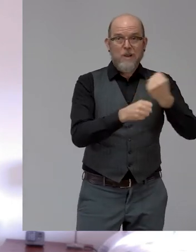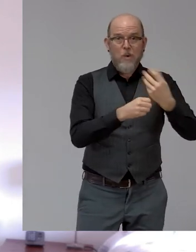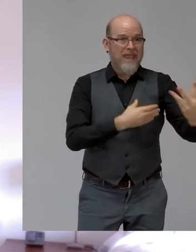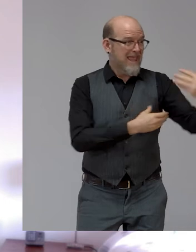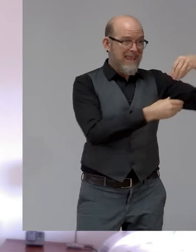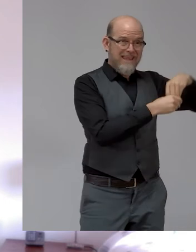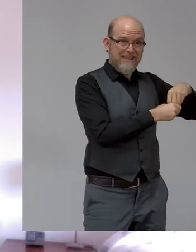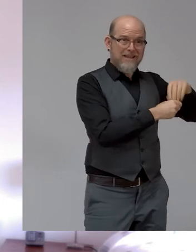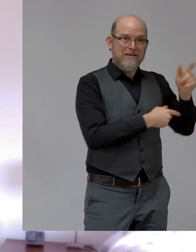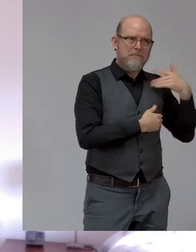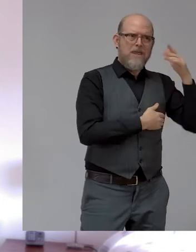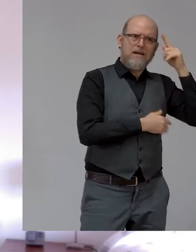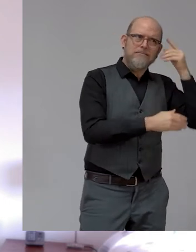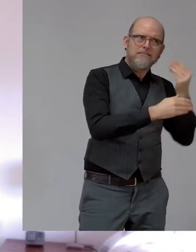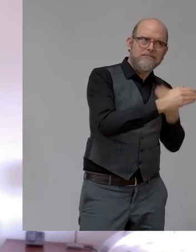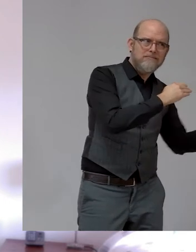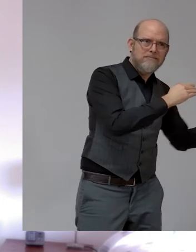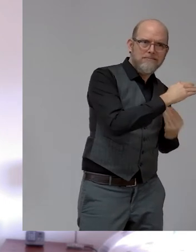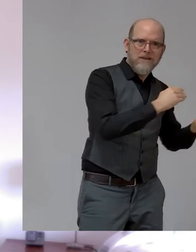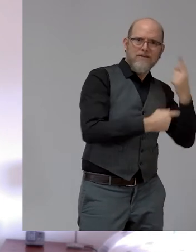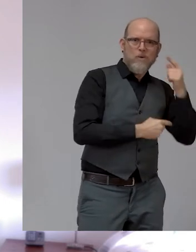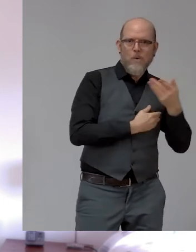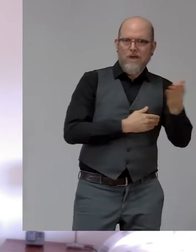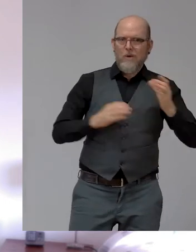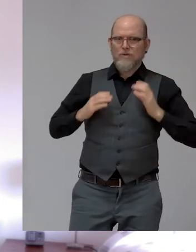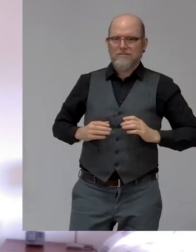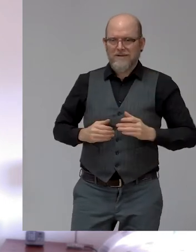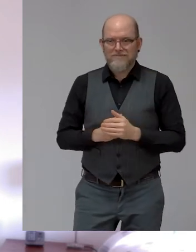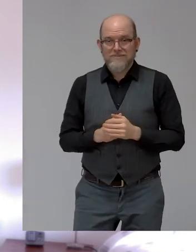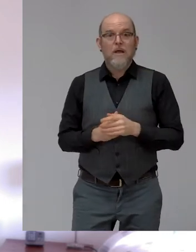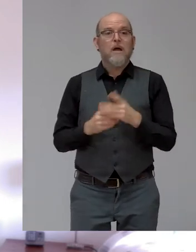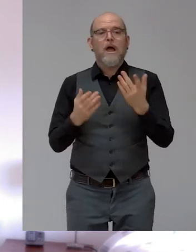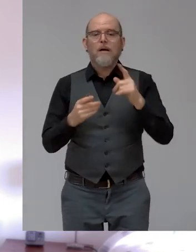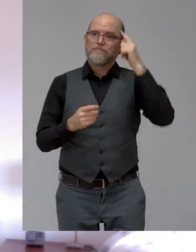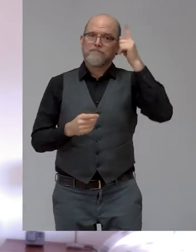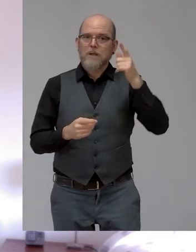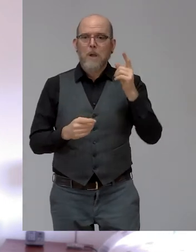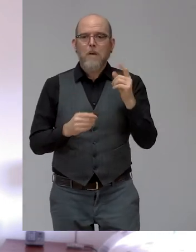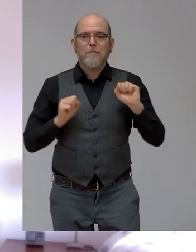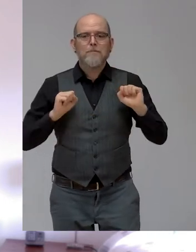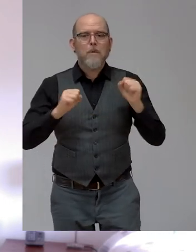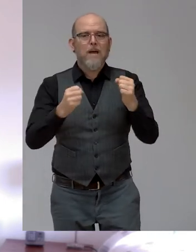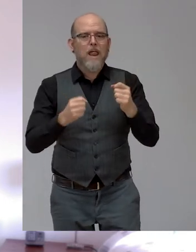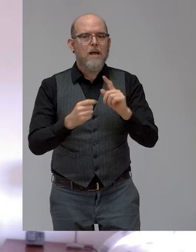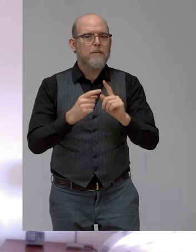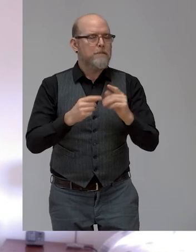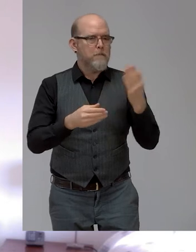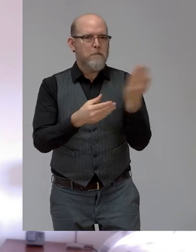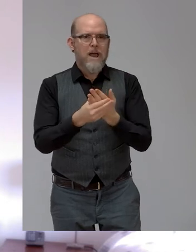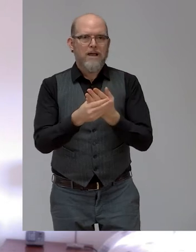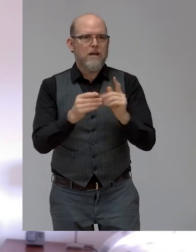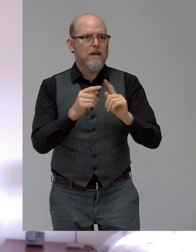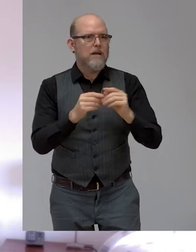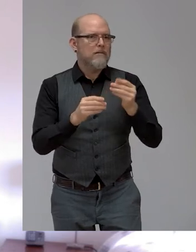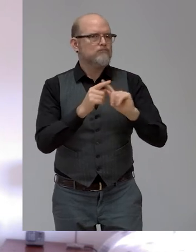mobile banking has taken off big time, right? What happens if somebody is visually impaired? What if we could get the